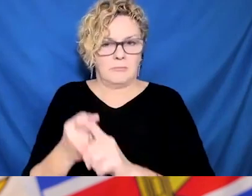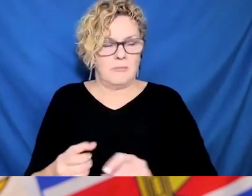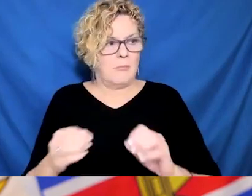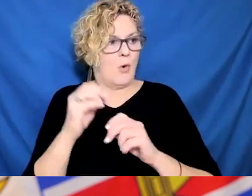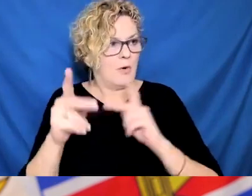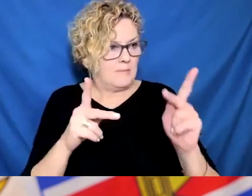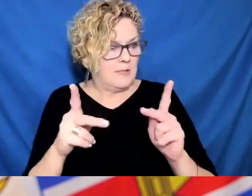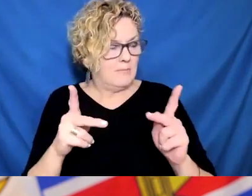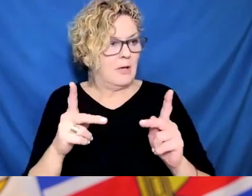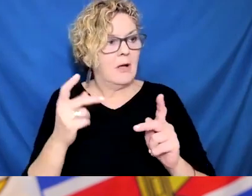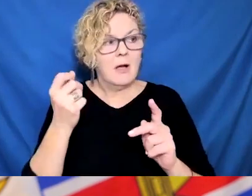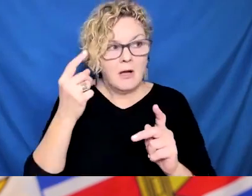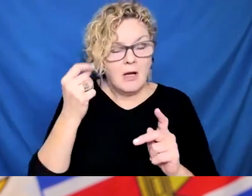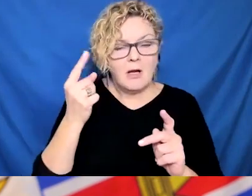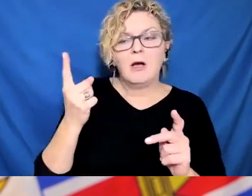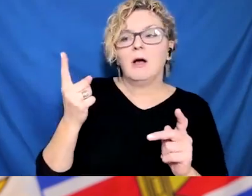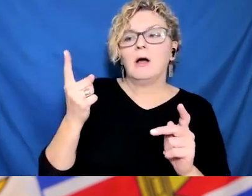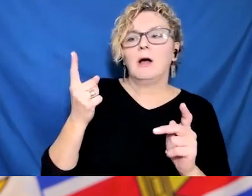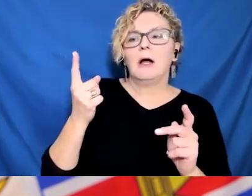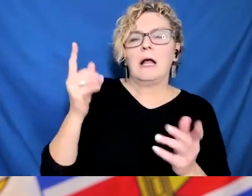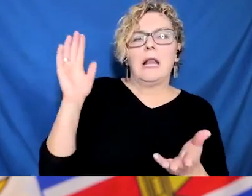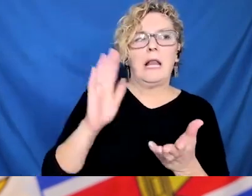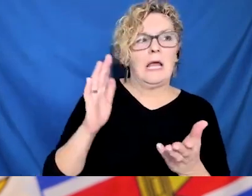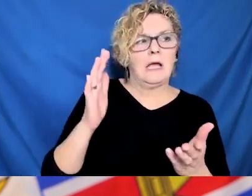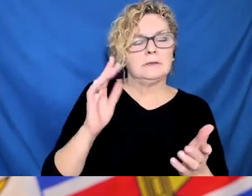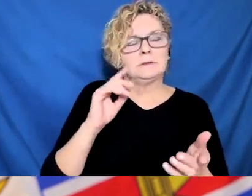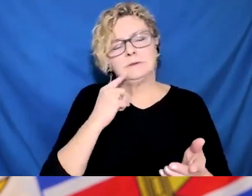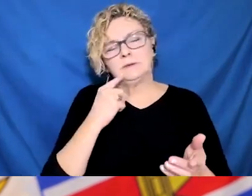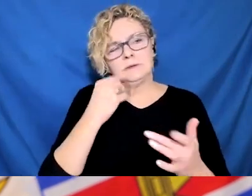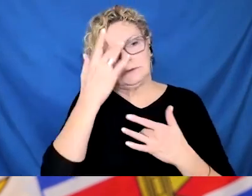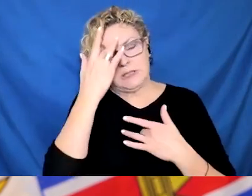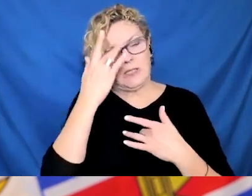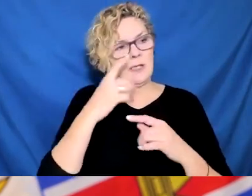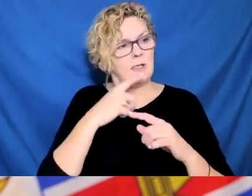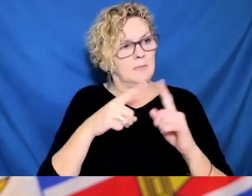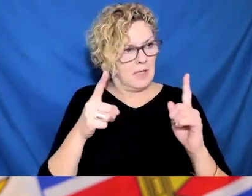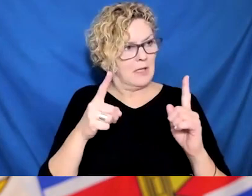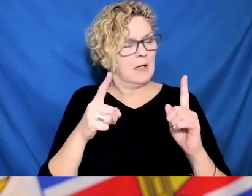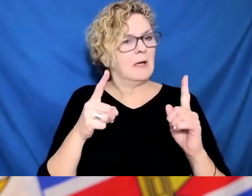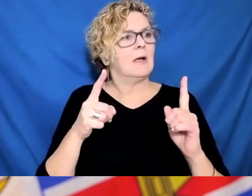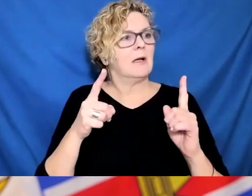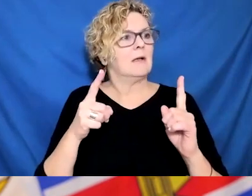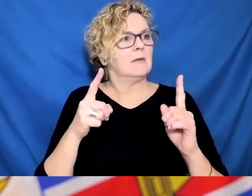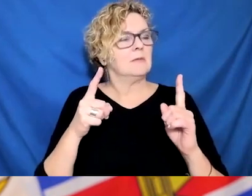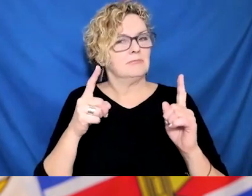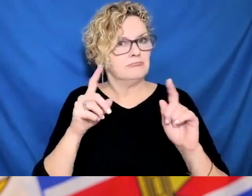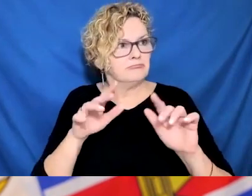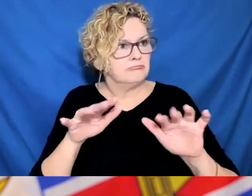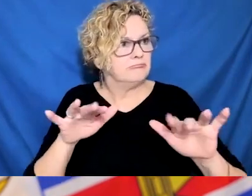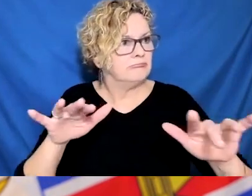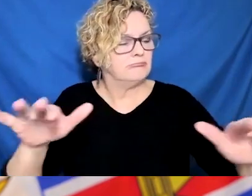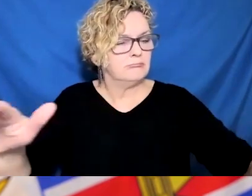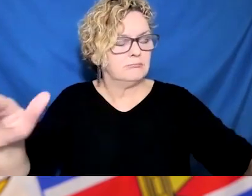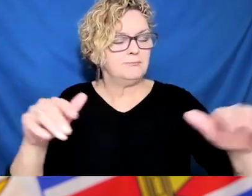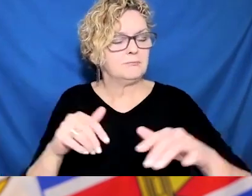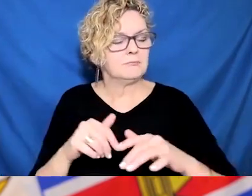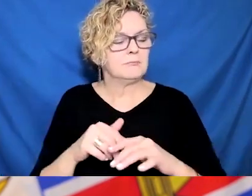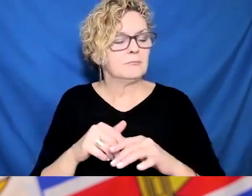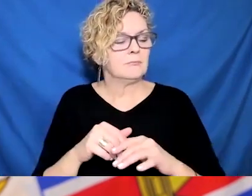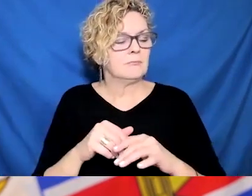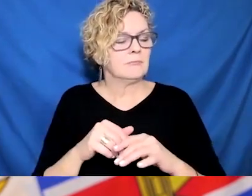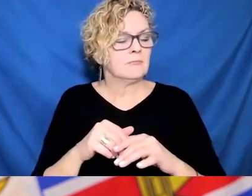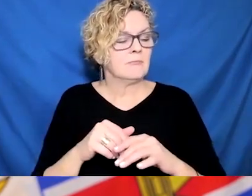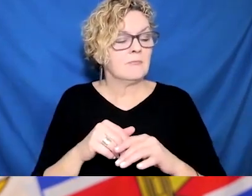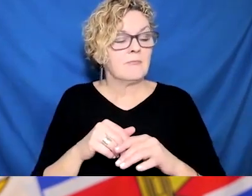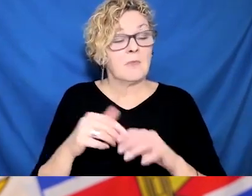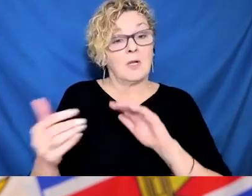measures that we have in place. So we have these effective things now, like vaccination, and it is showing how important it is that